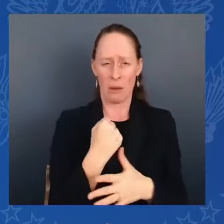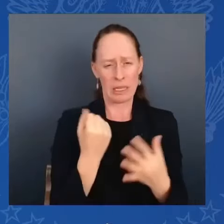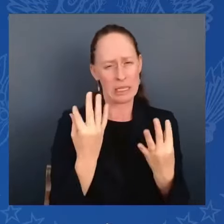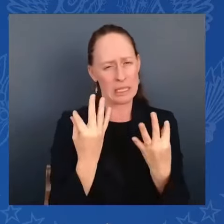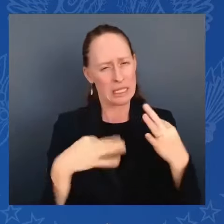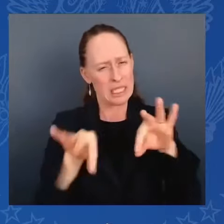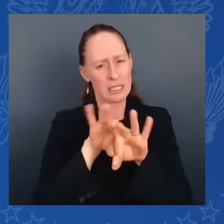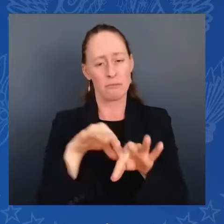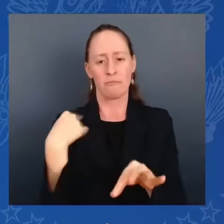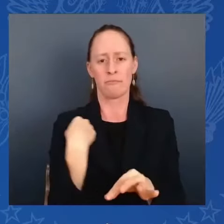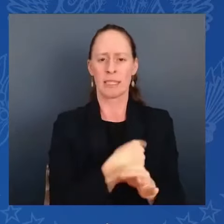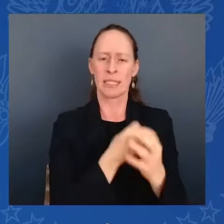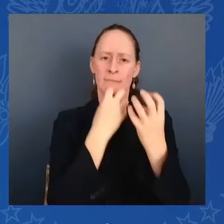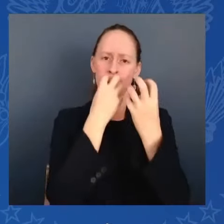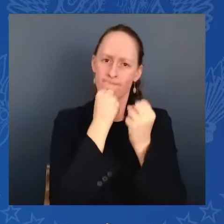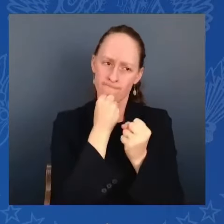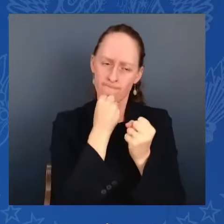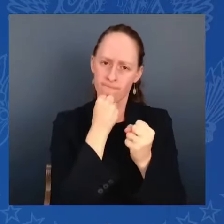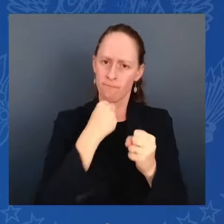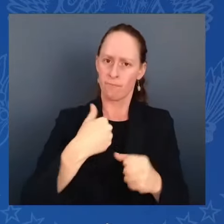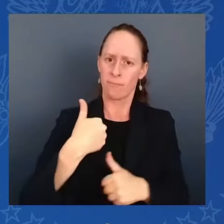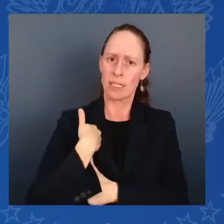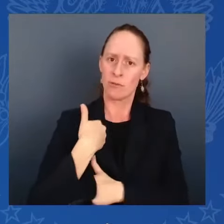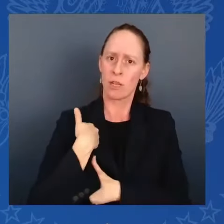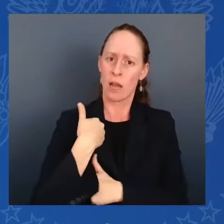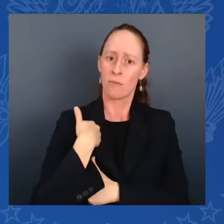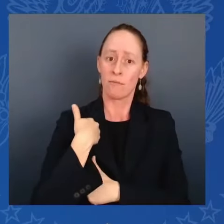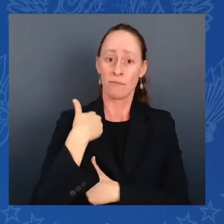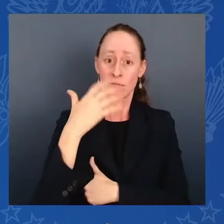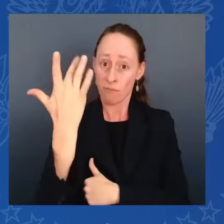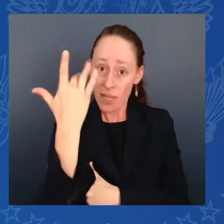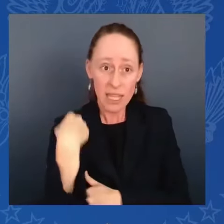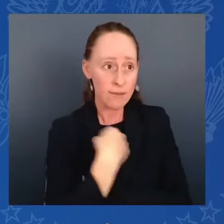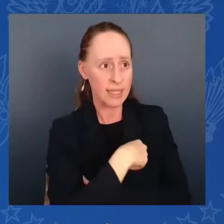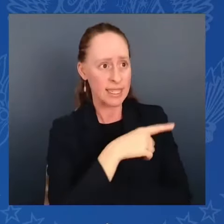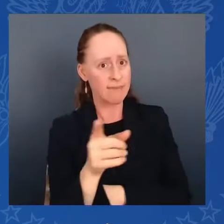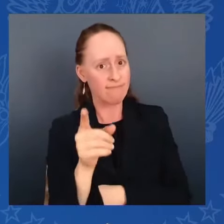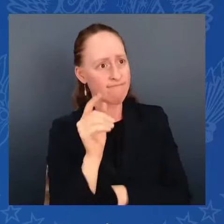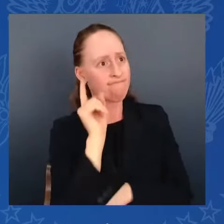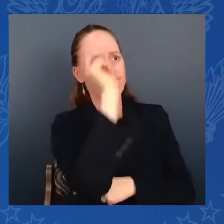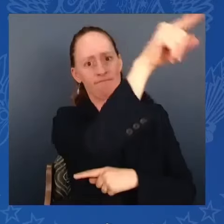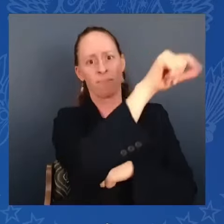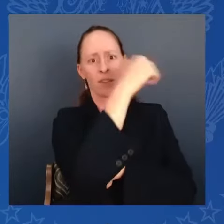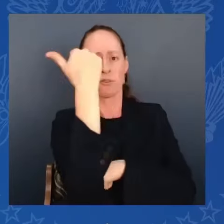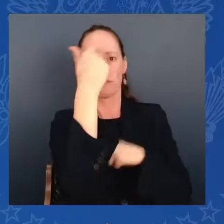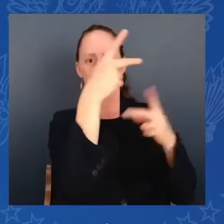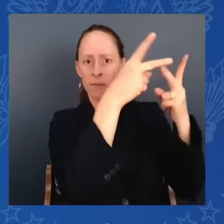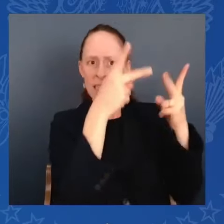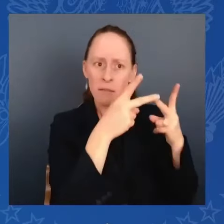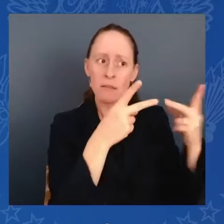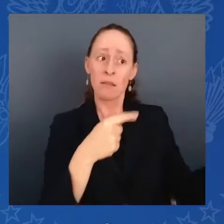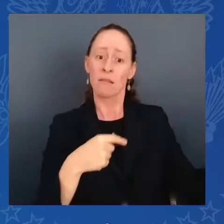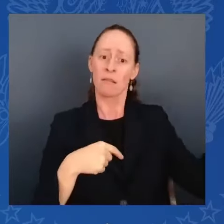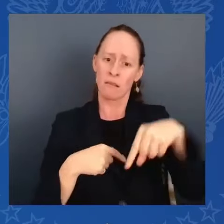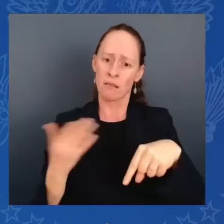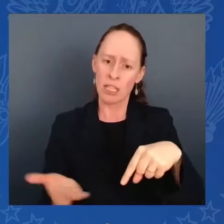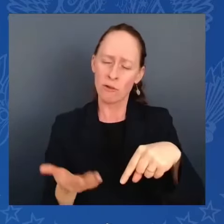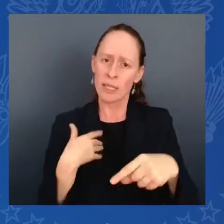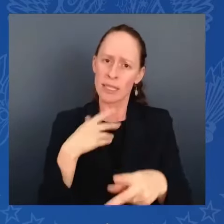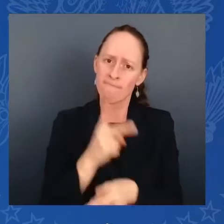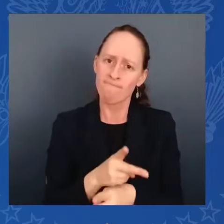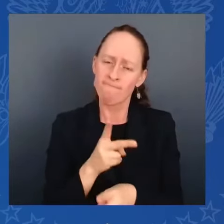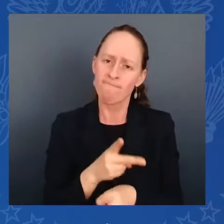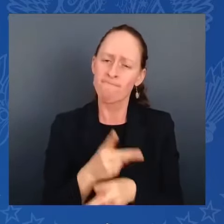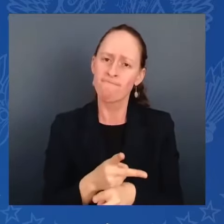and when they don't, their families. We've got a long way. We're all part of that long chain of patriots that stretches back to our nation's